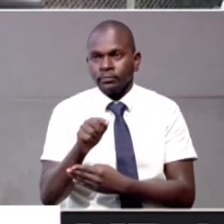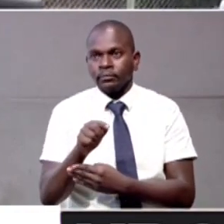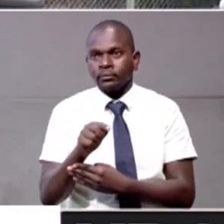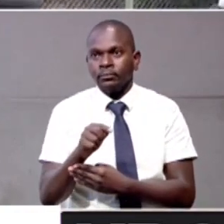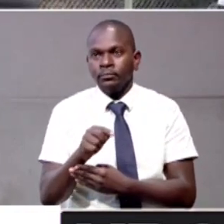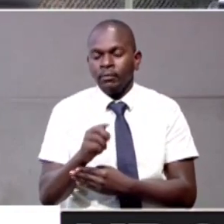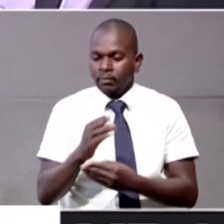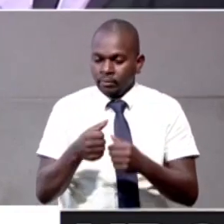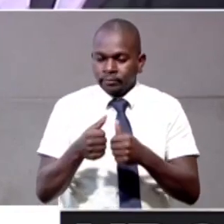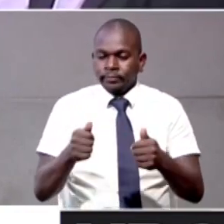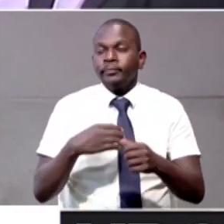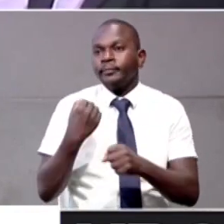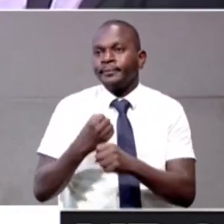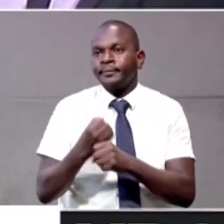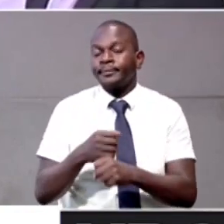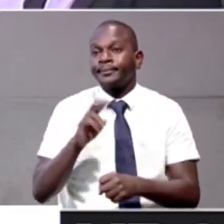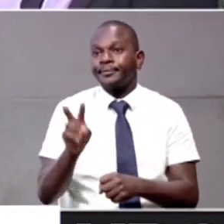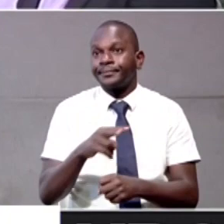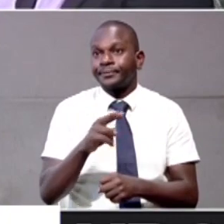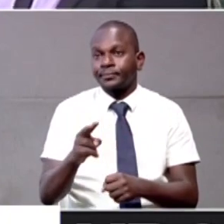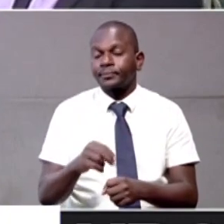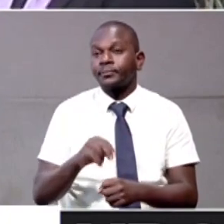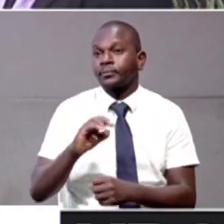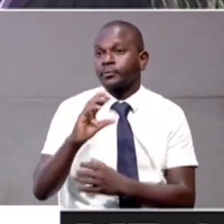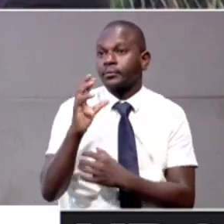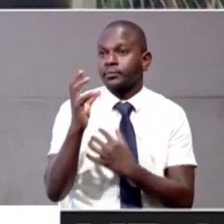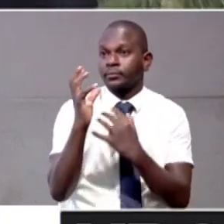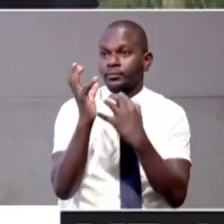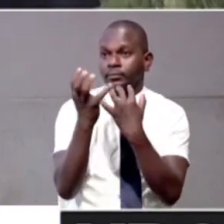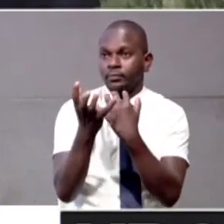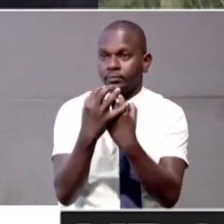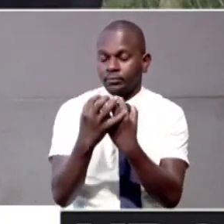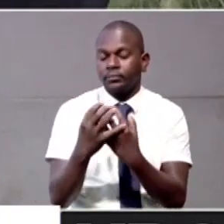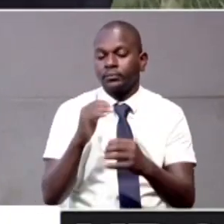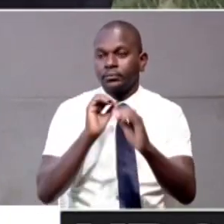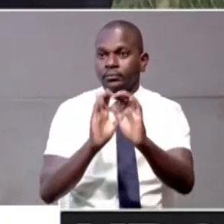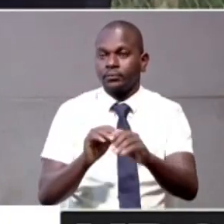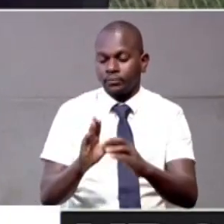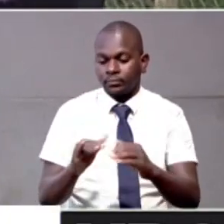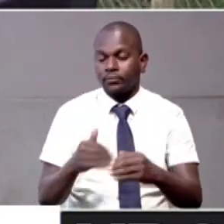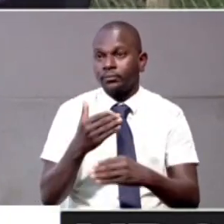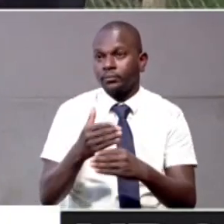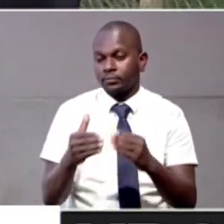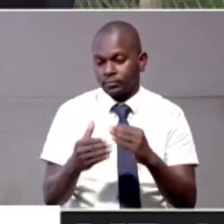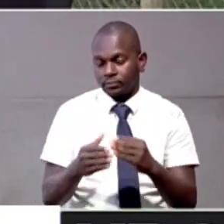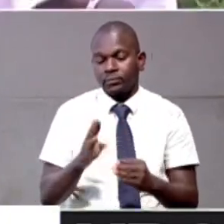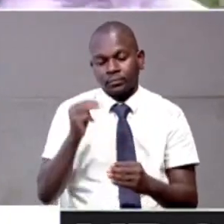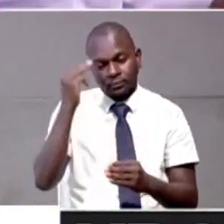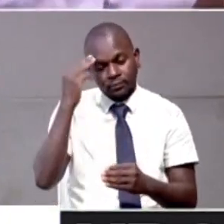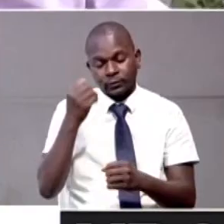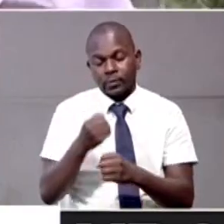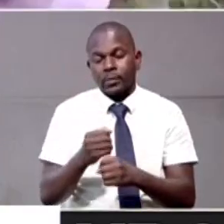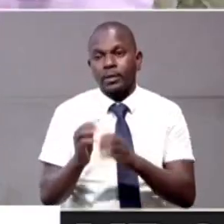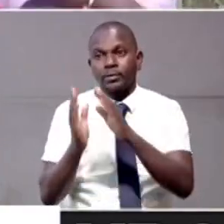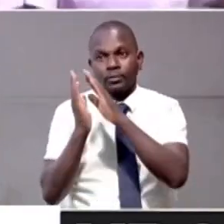very well done job. Relatedly, the Rotary Club of Oziga Kampala launched a groundbreaking for the construction of a modern girl's